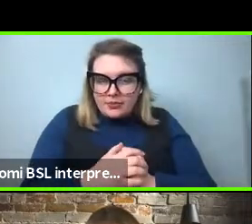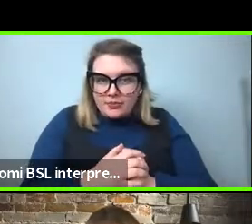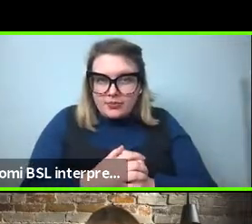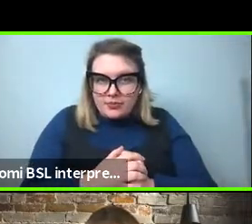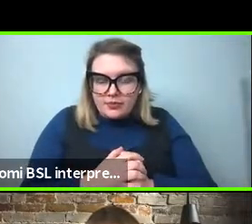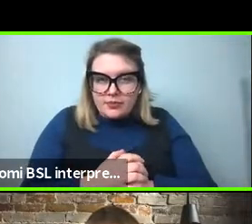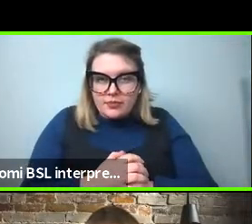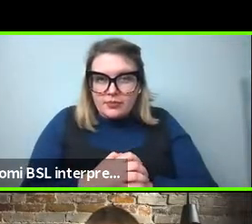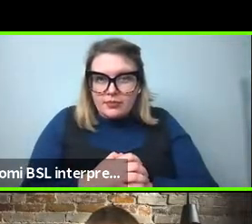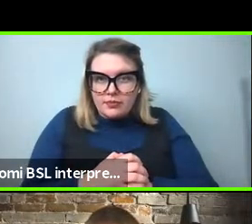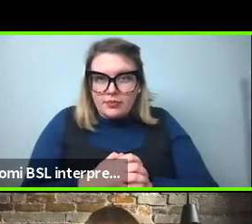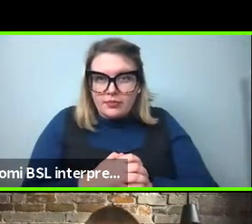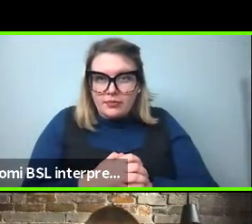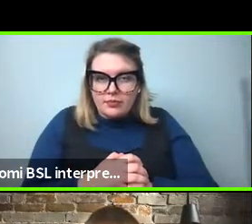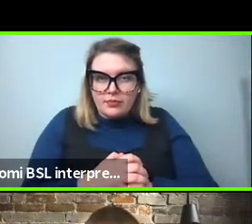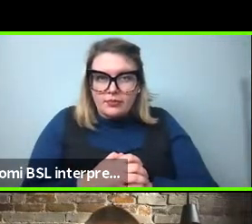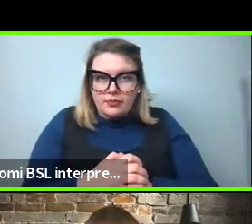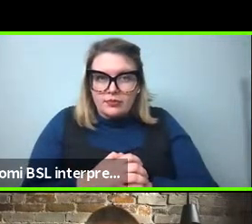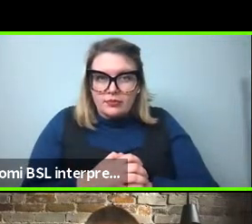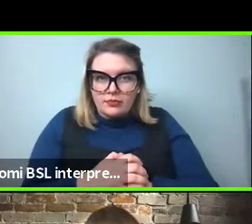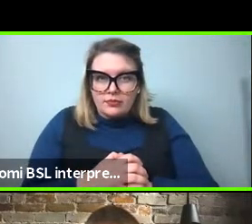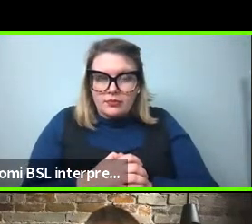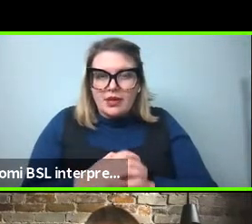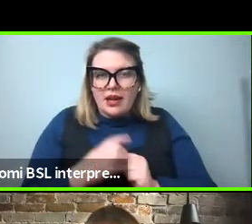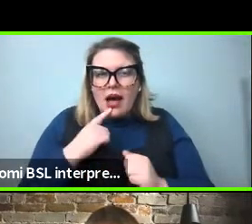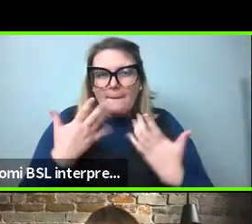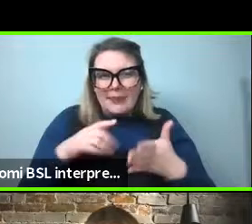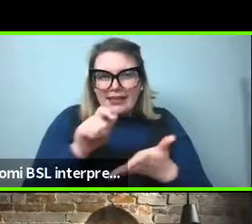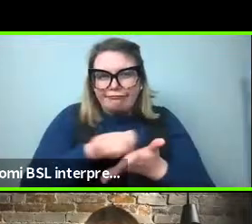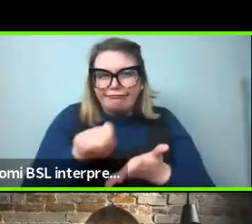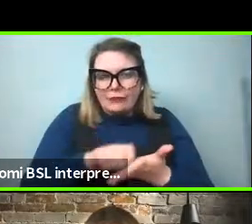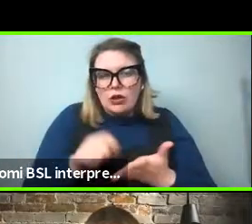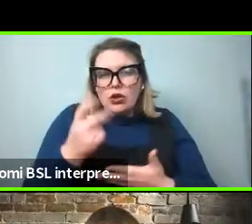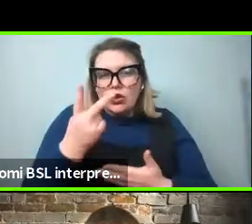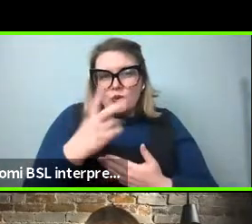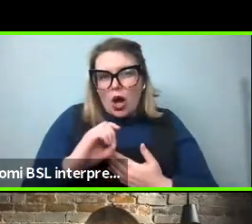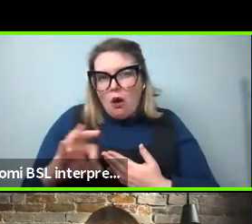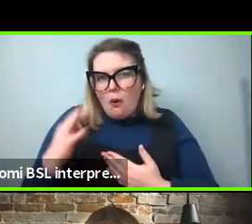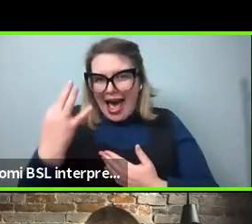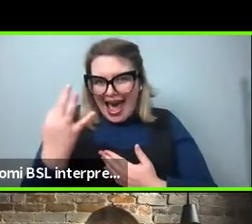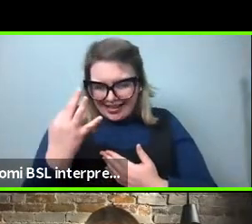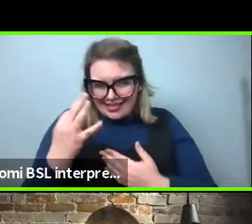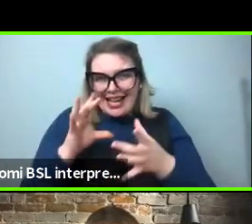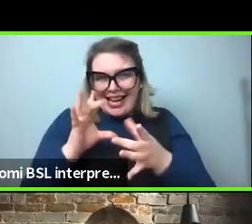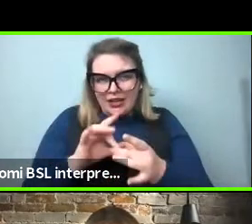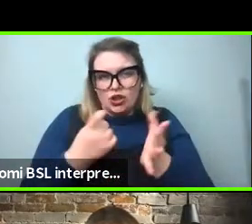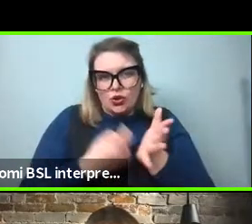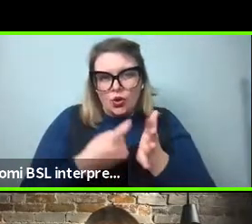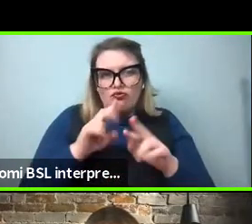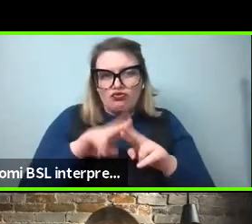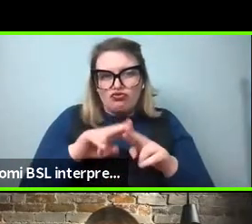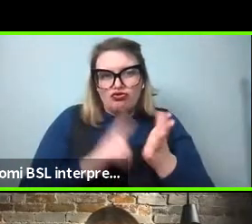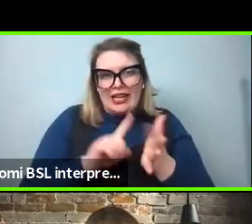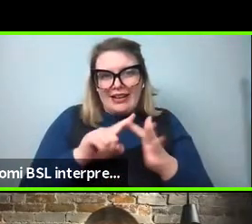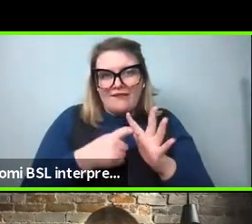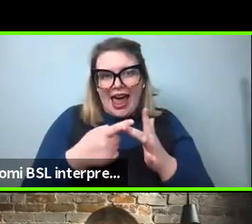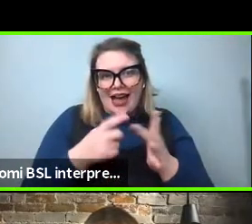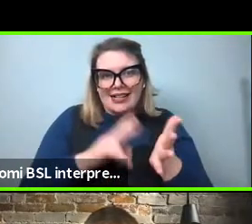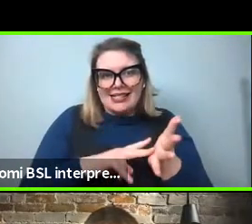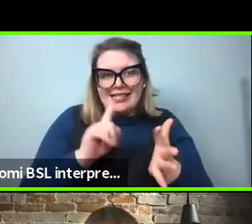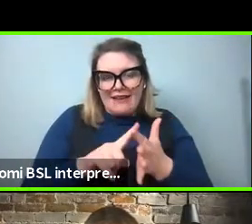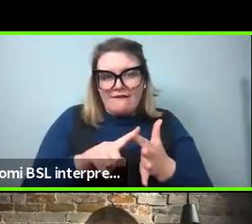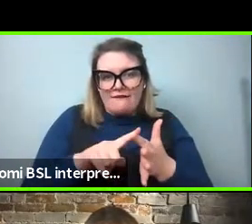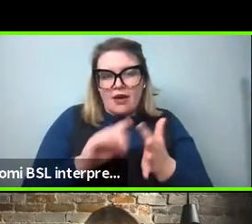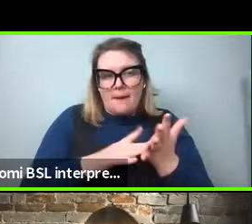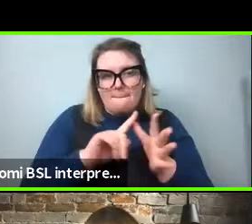Uh, namely the reflexive, you know, I have a 2008 paper on a reflexive marking and I didn't use any fancy statistics there or